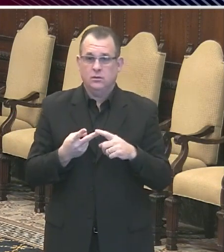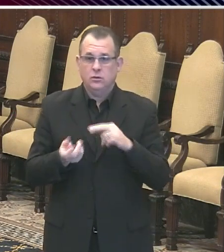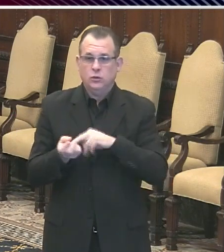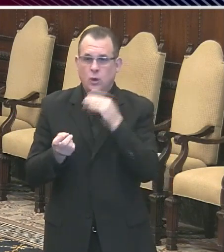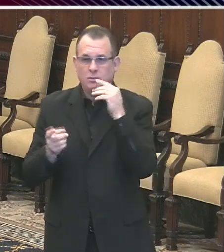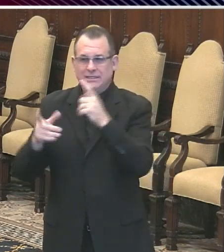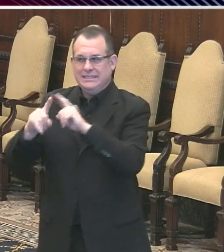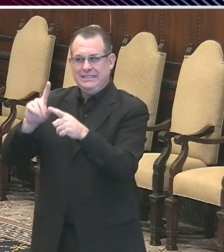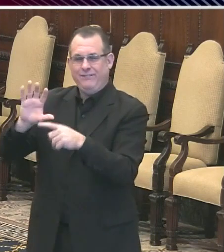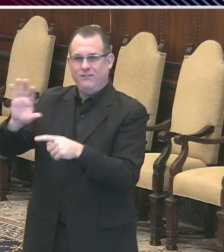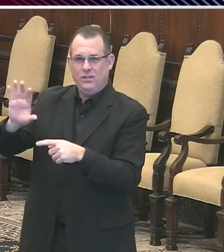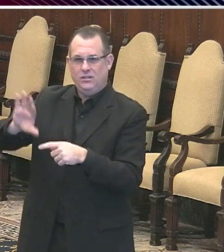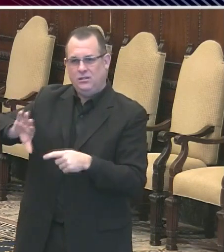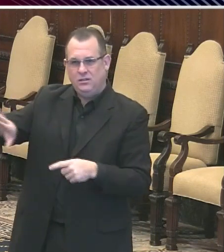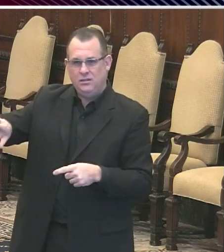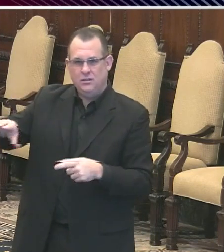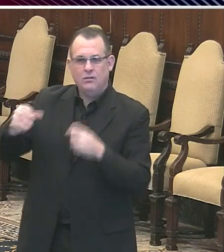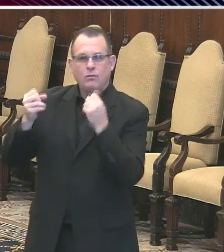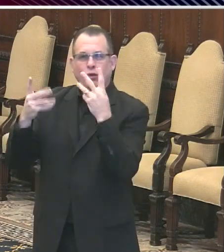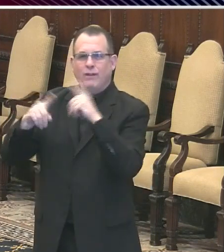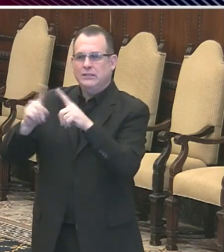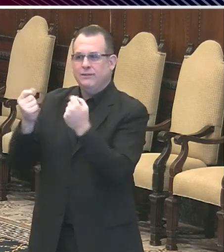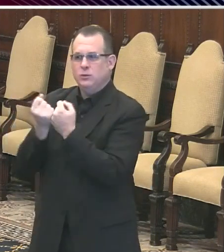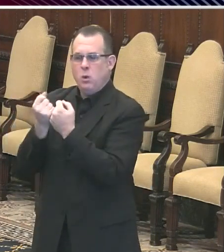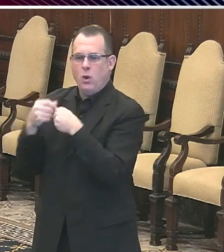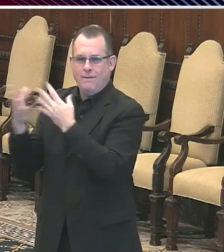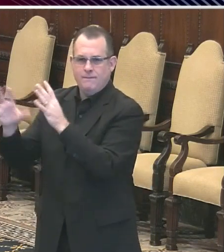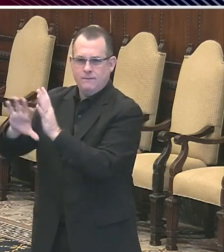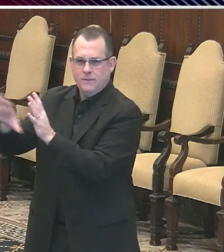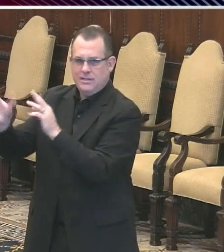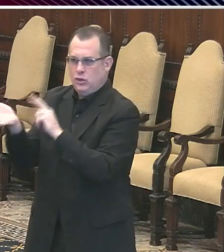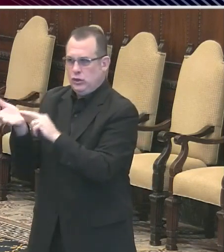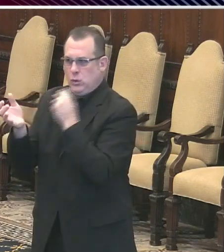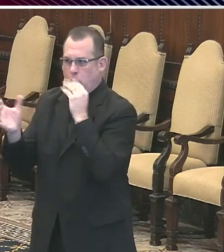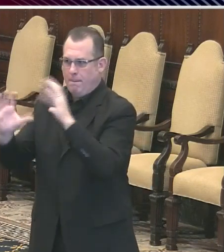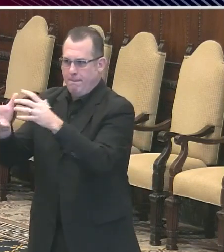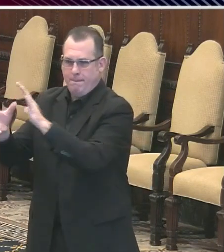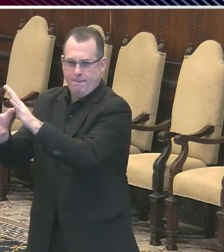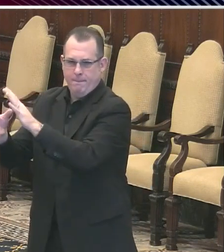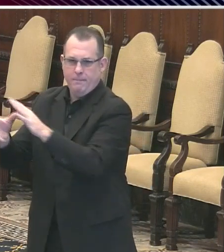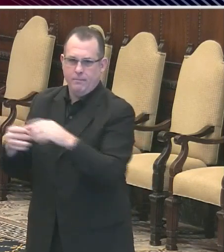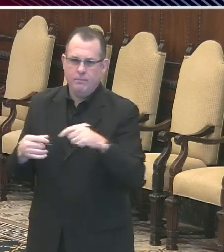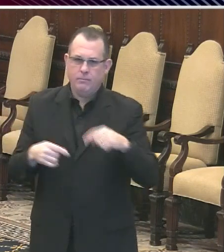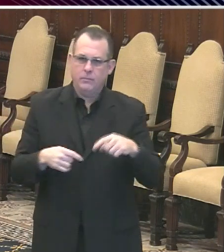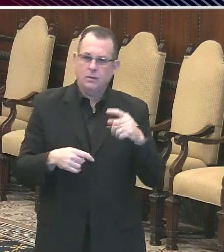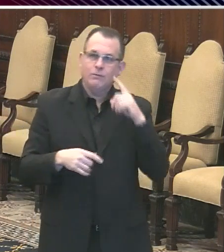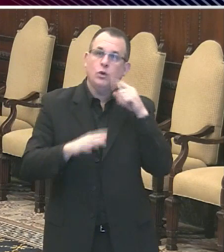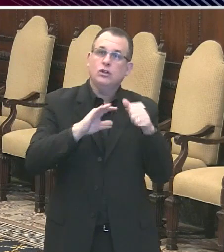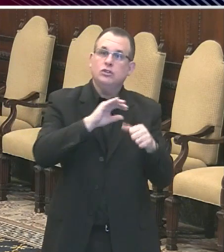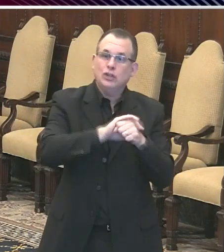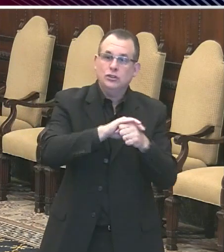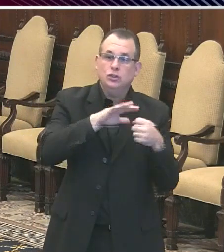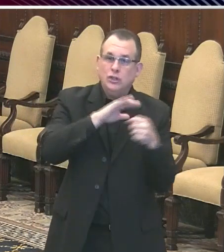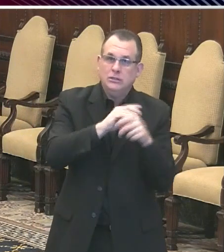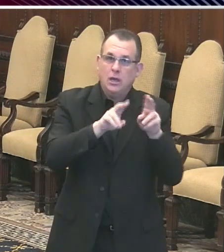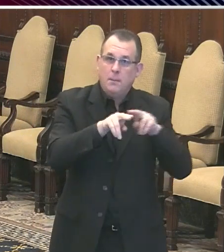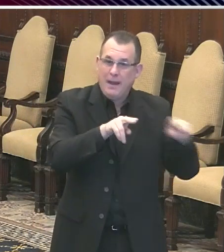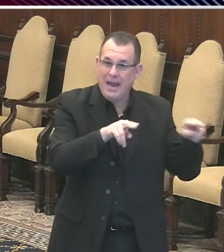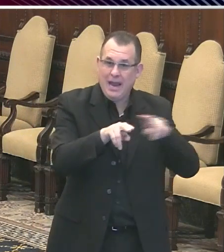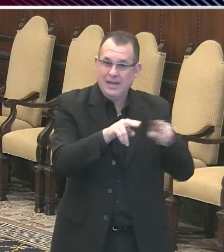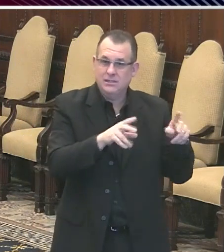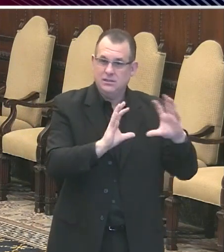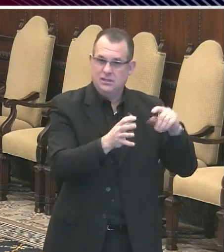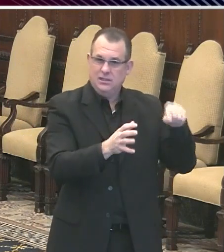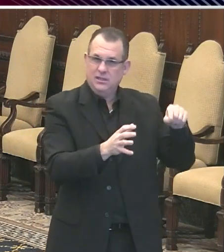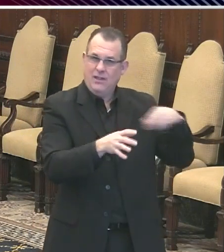doing our best to provide other supports for those individuals. But I think just just moving someone that may be in a nursing home could